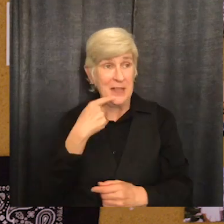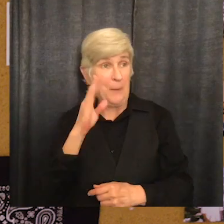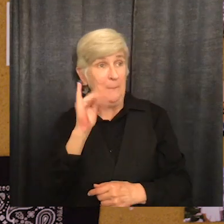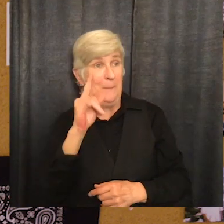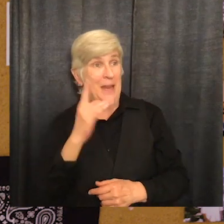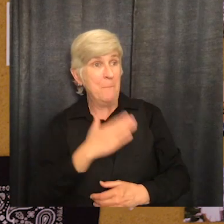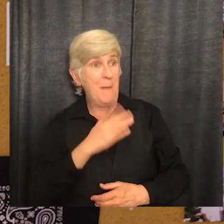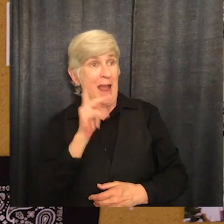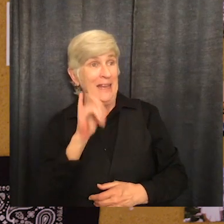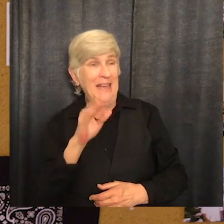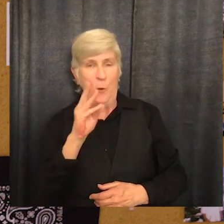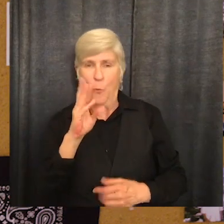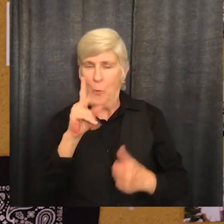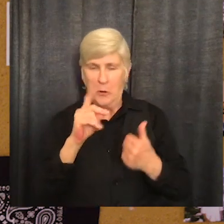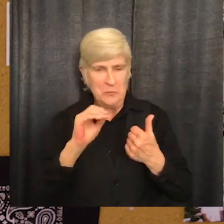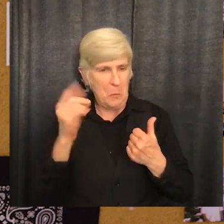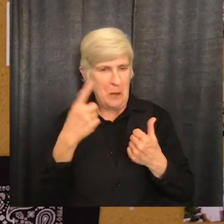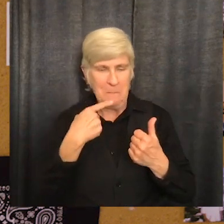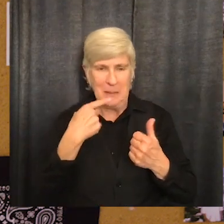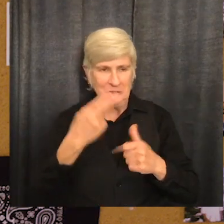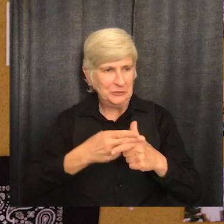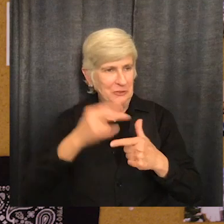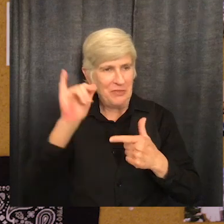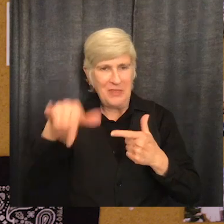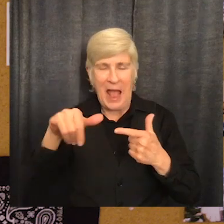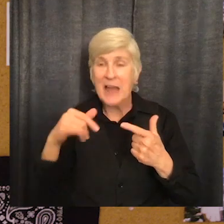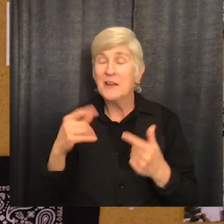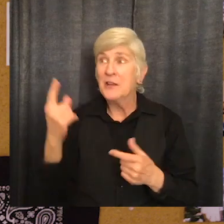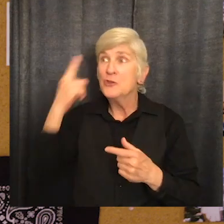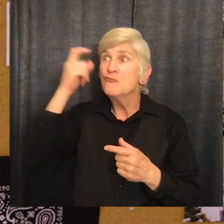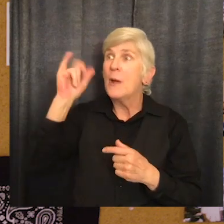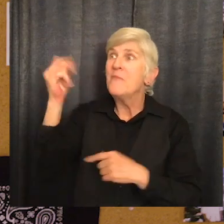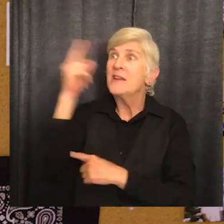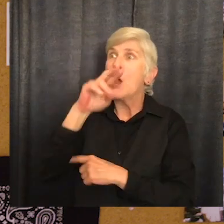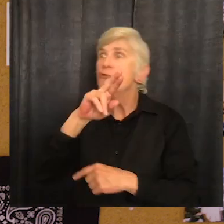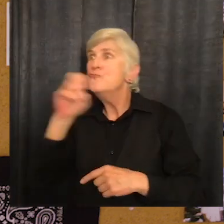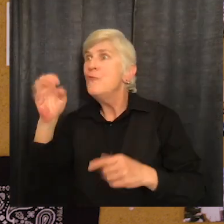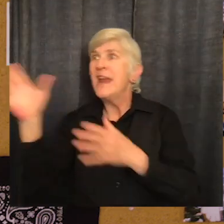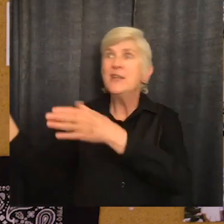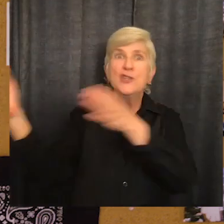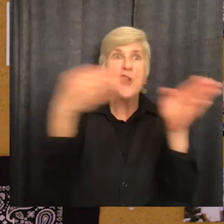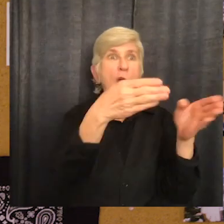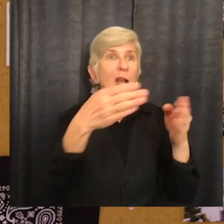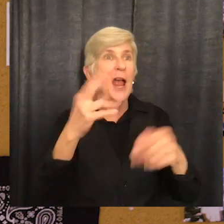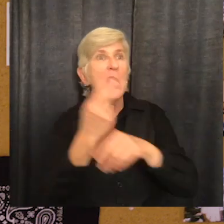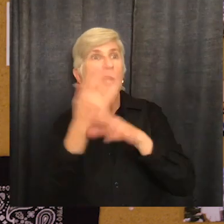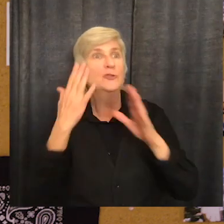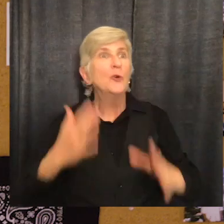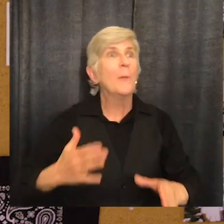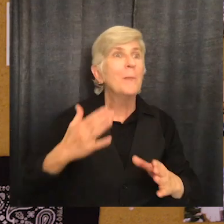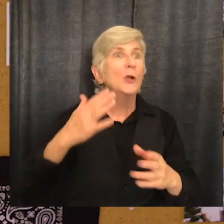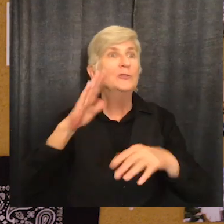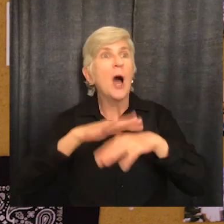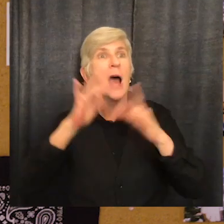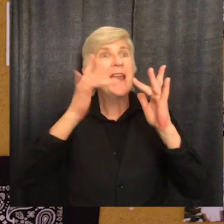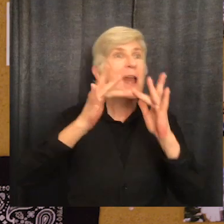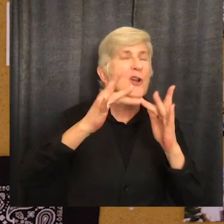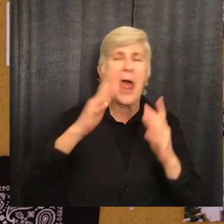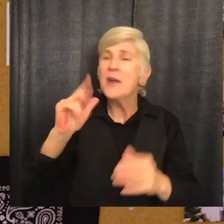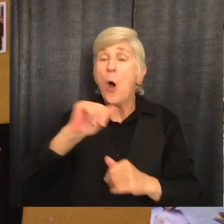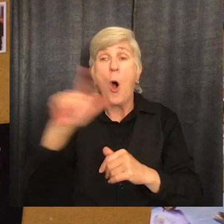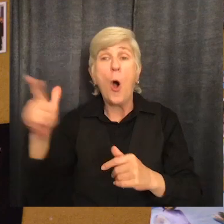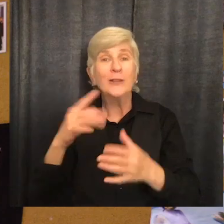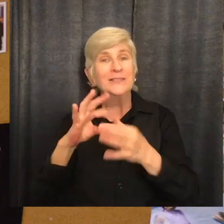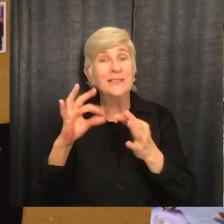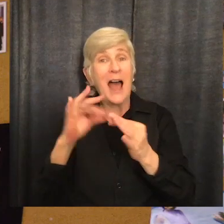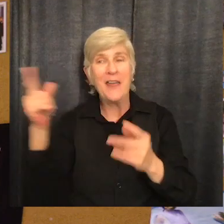own keywords. Nobody said they dreamed of a day when they could retarget consumers everywhere they go on the internet. They